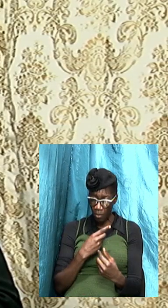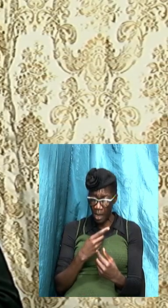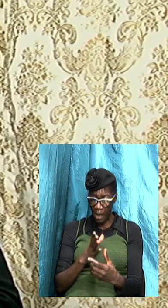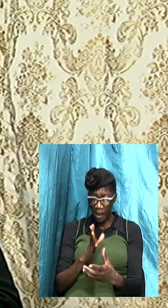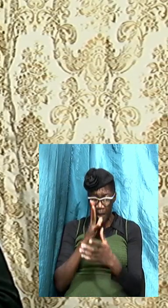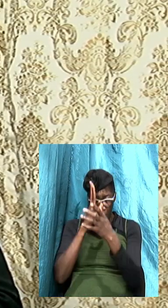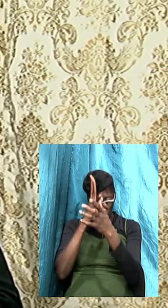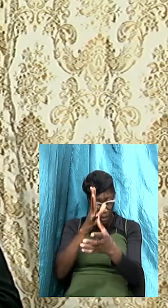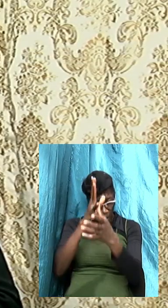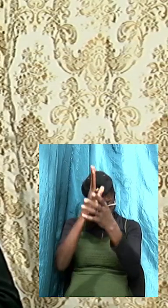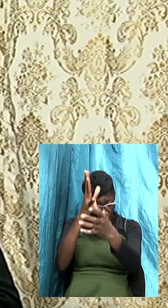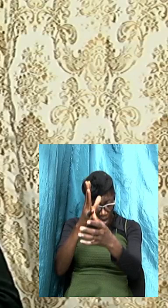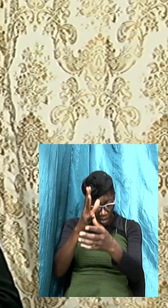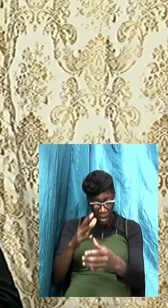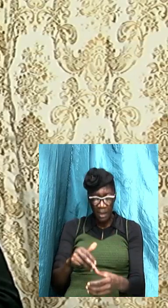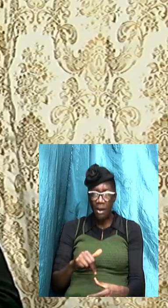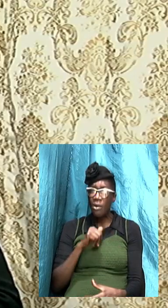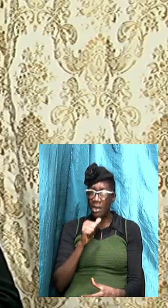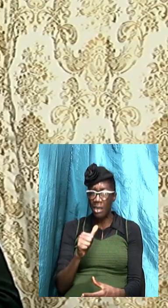that we will not compromise